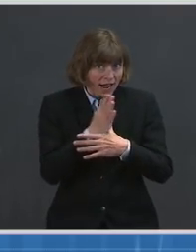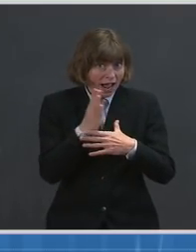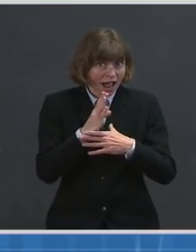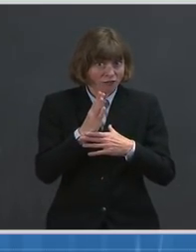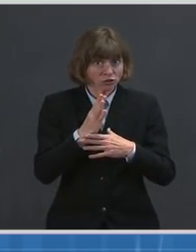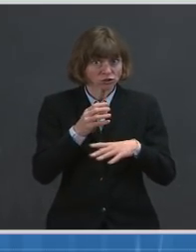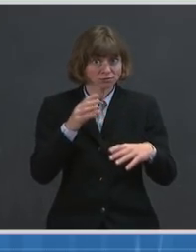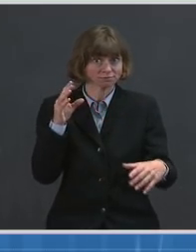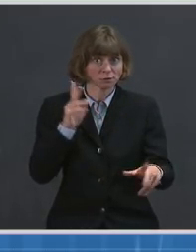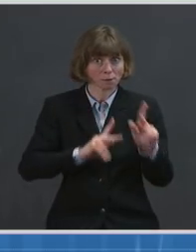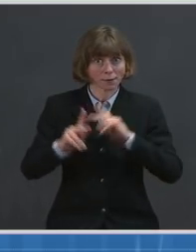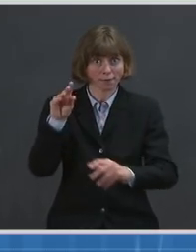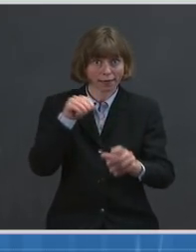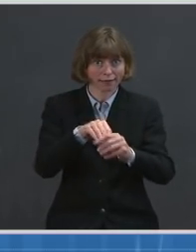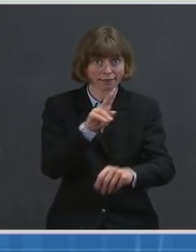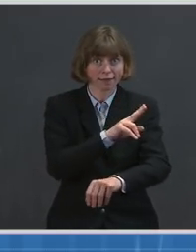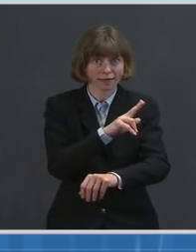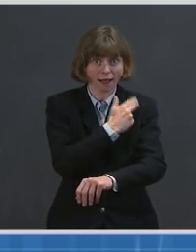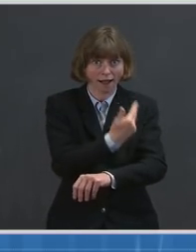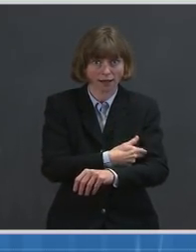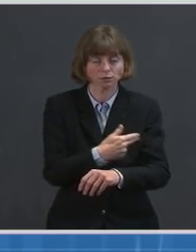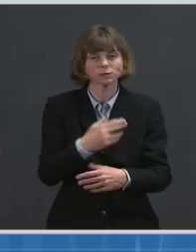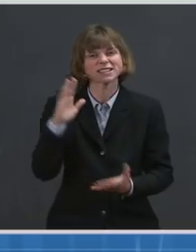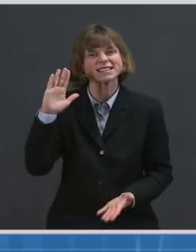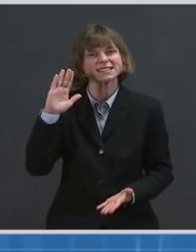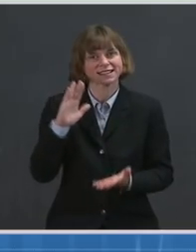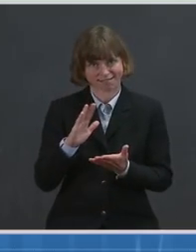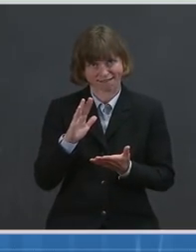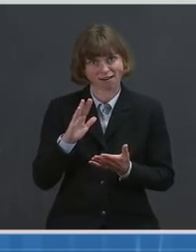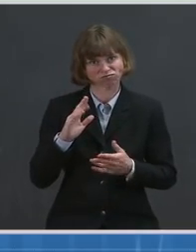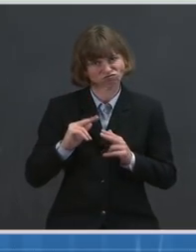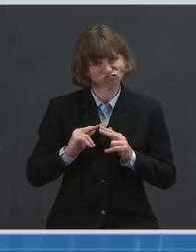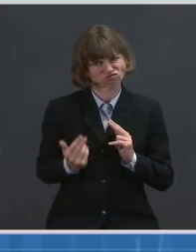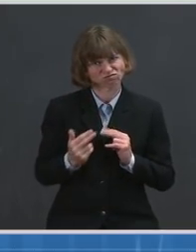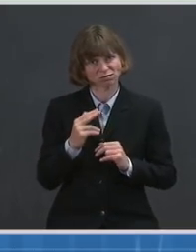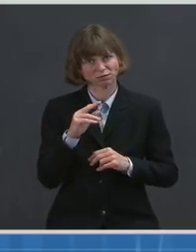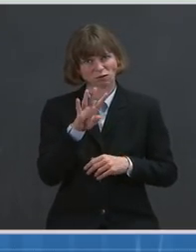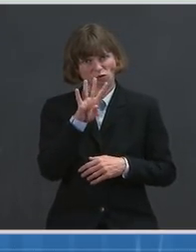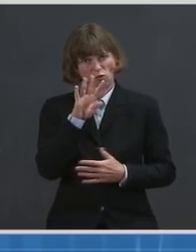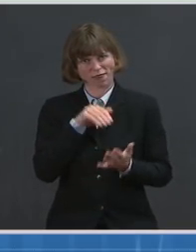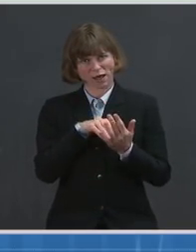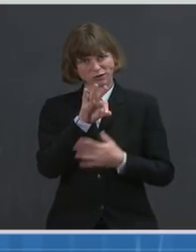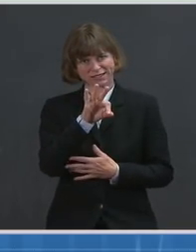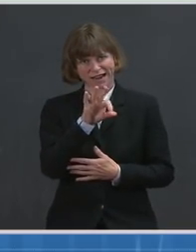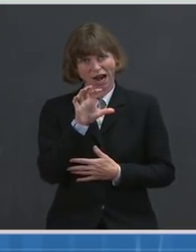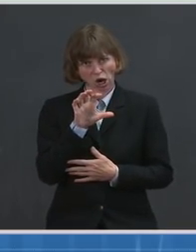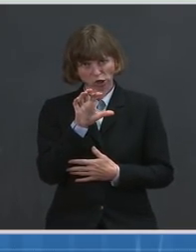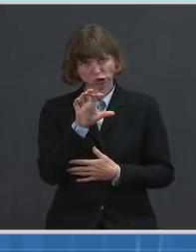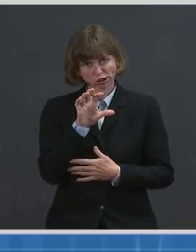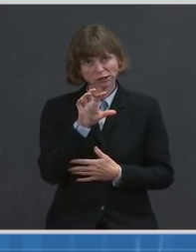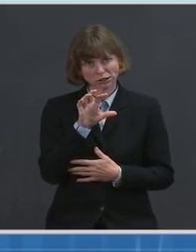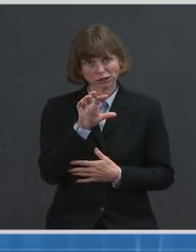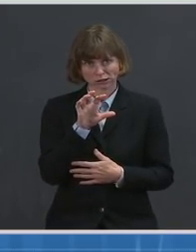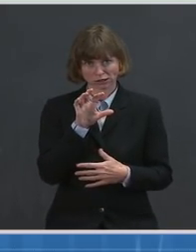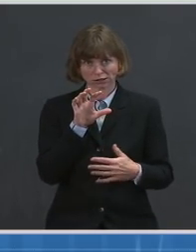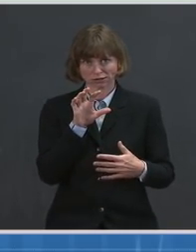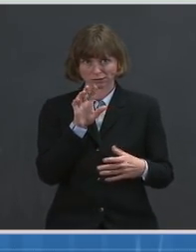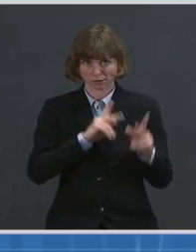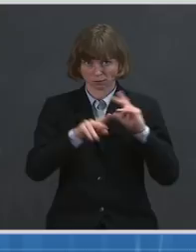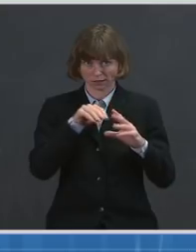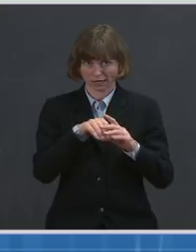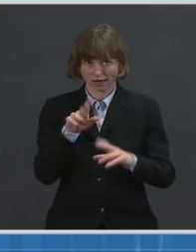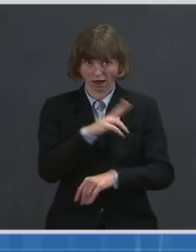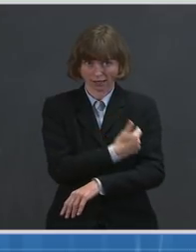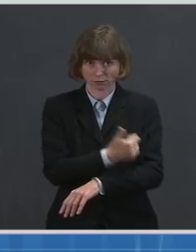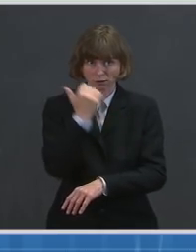continues to decline down from the previous seven-day period to about 4,900 admissions per day. We also